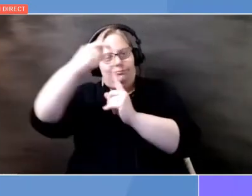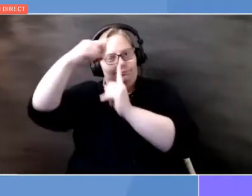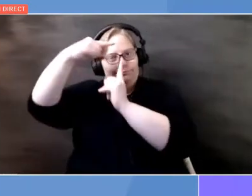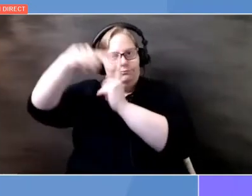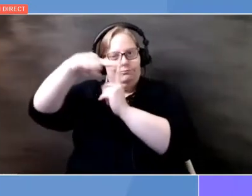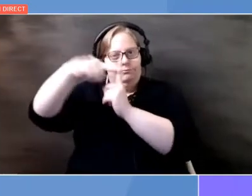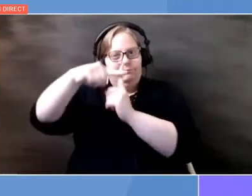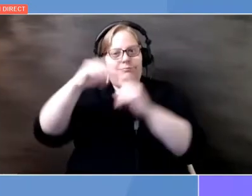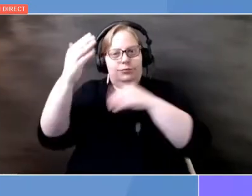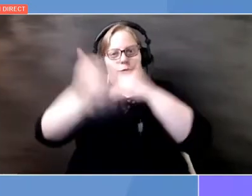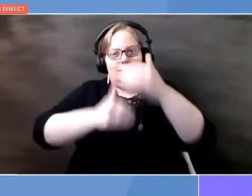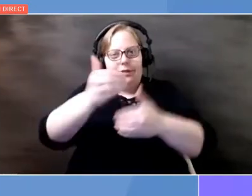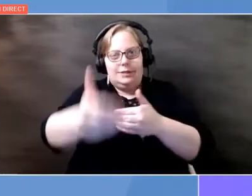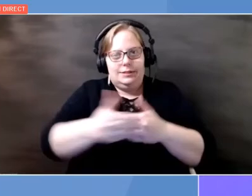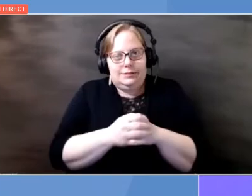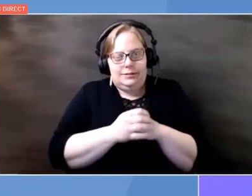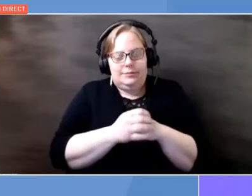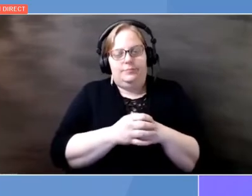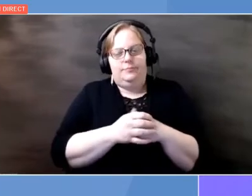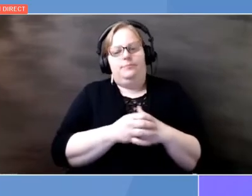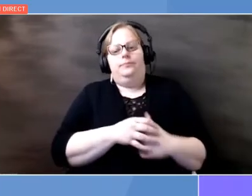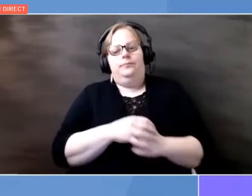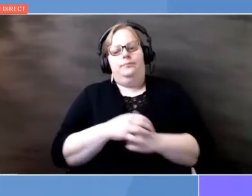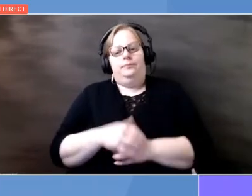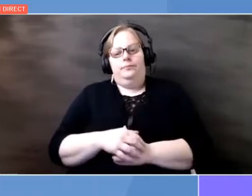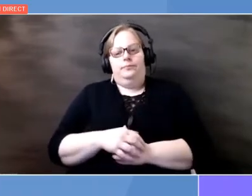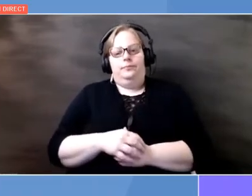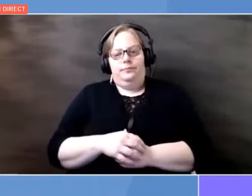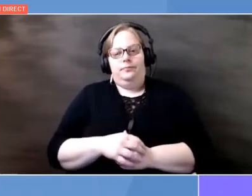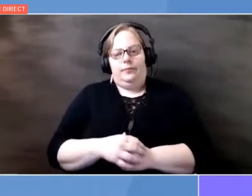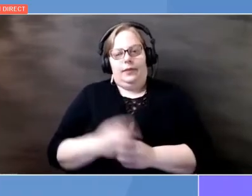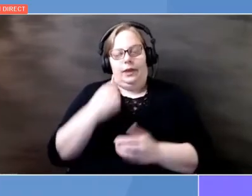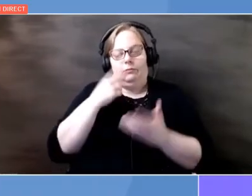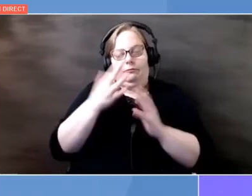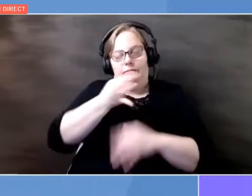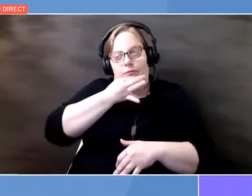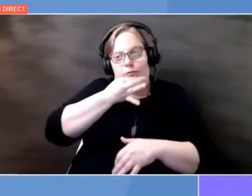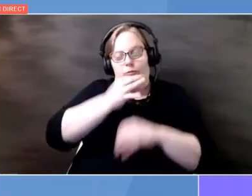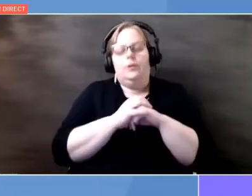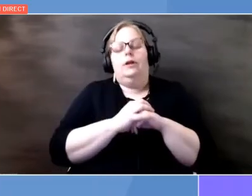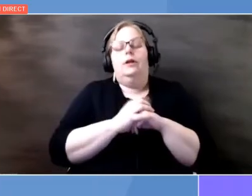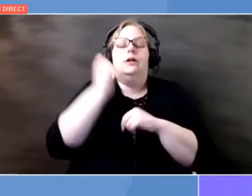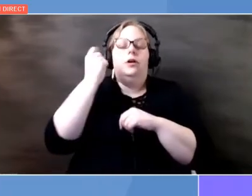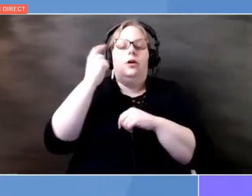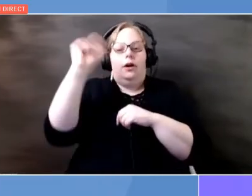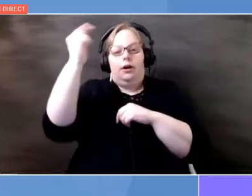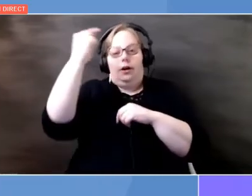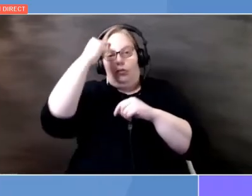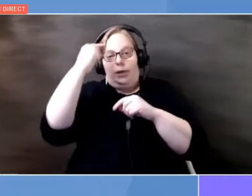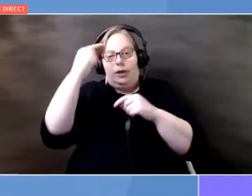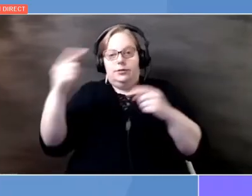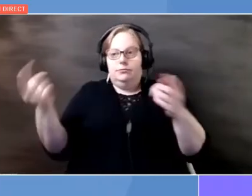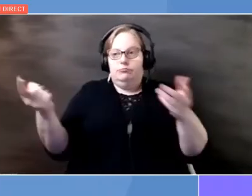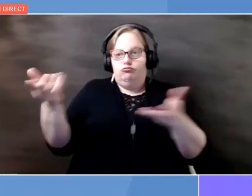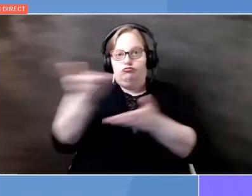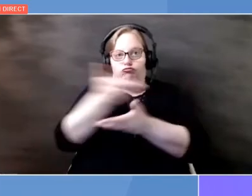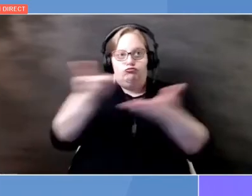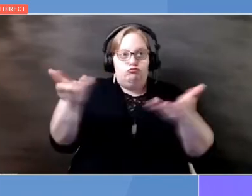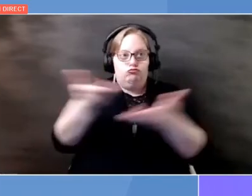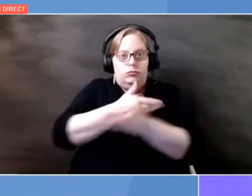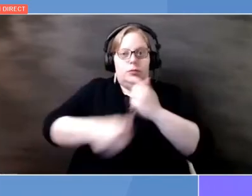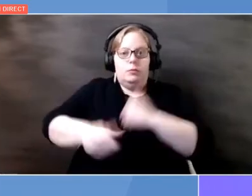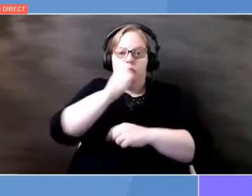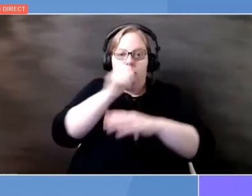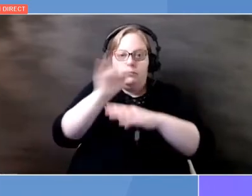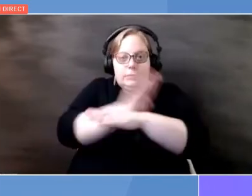It is therefore, and with this I will be finishing, the interaction between governments, the private sector, and finance